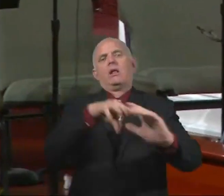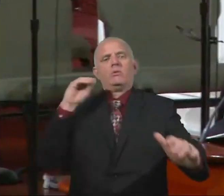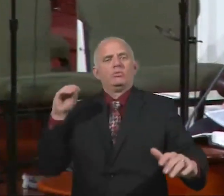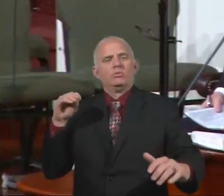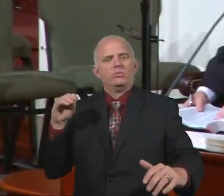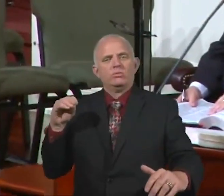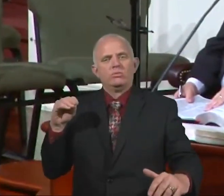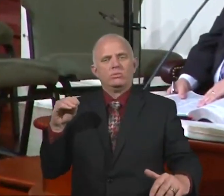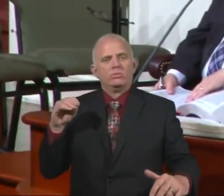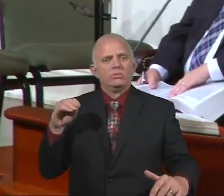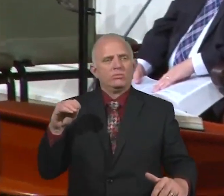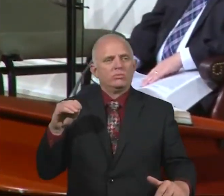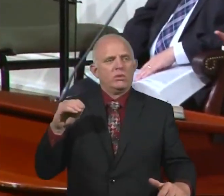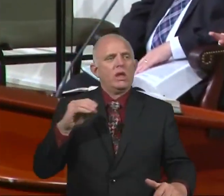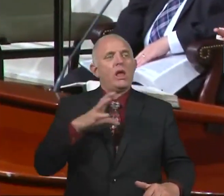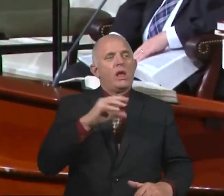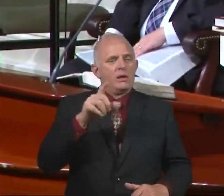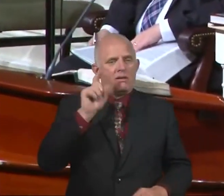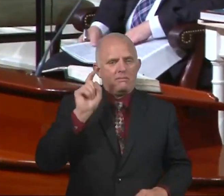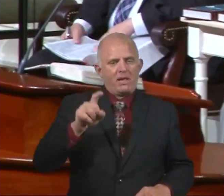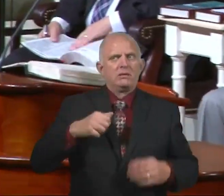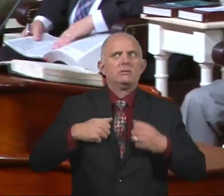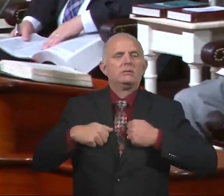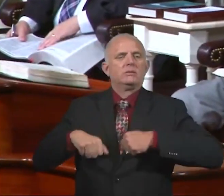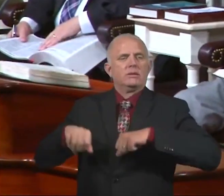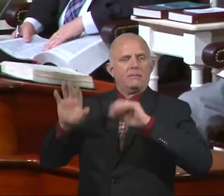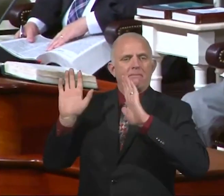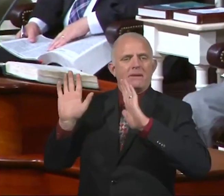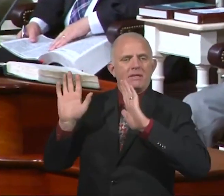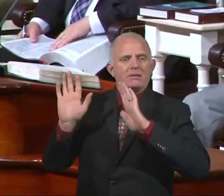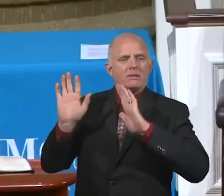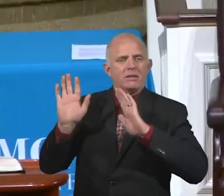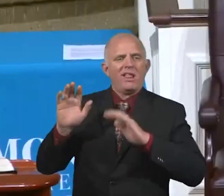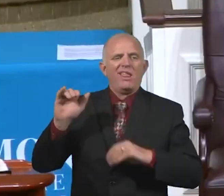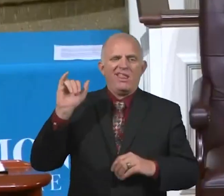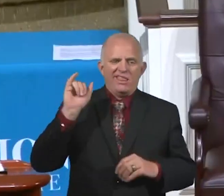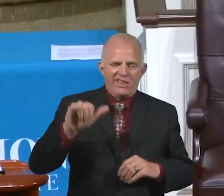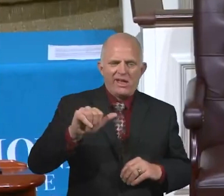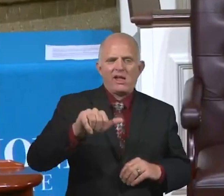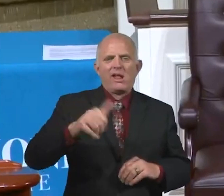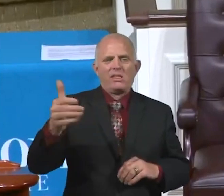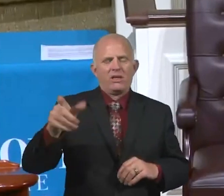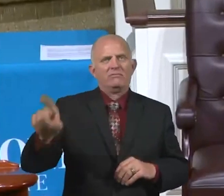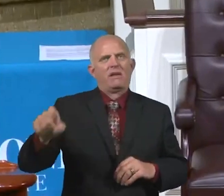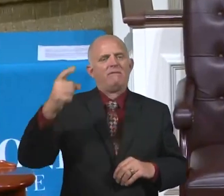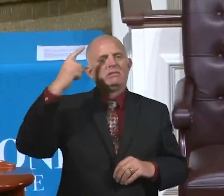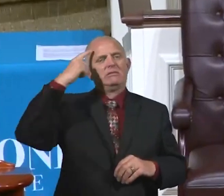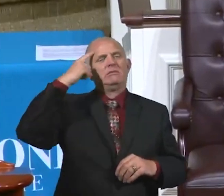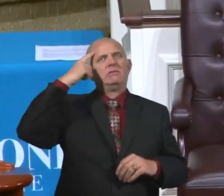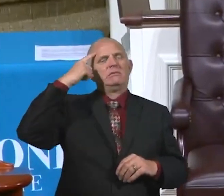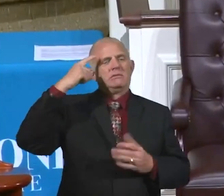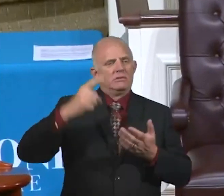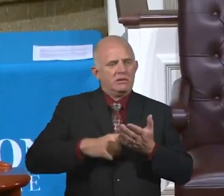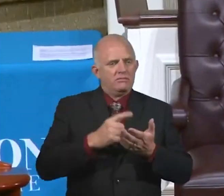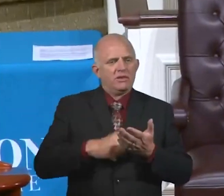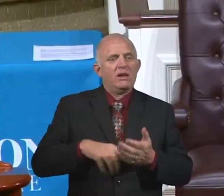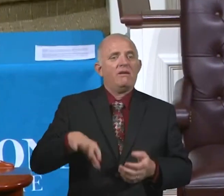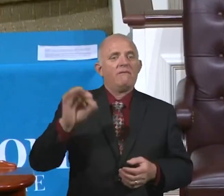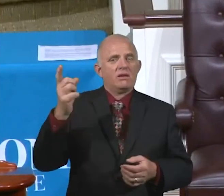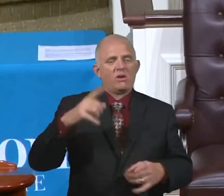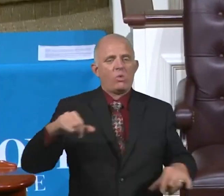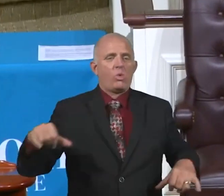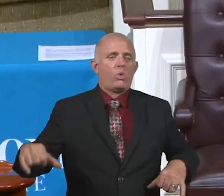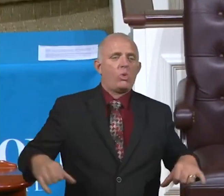they have to be submissive. I think that's another thing that comes to my mind. You know, every once in while I find someone who just brags about how